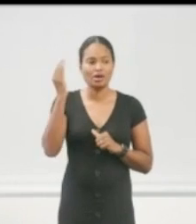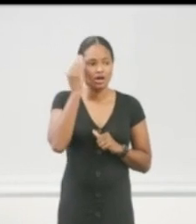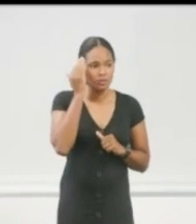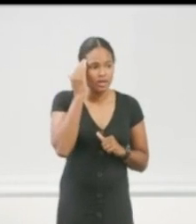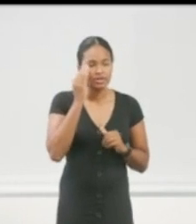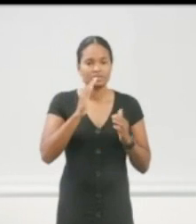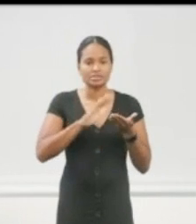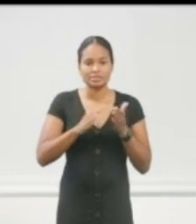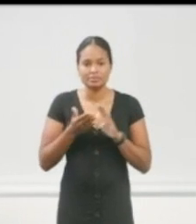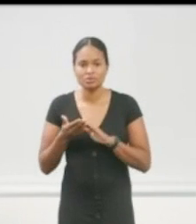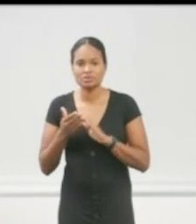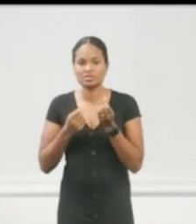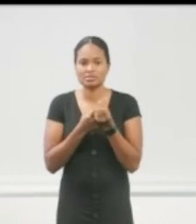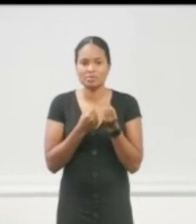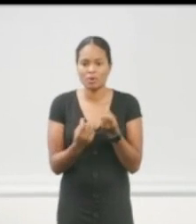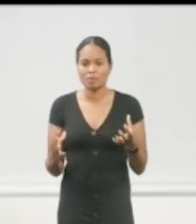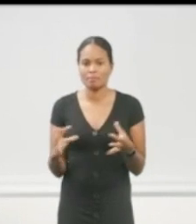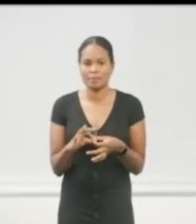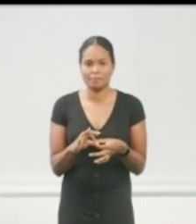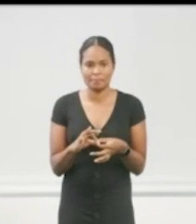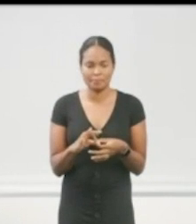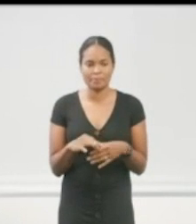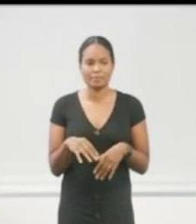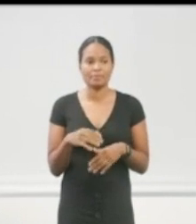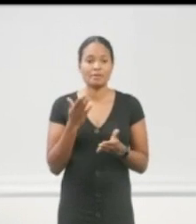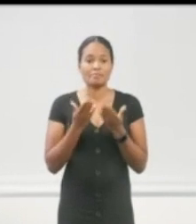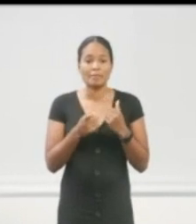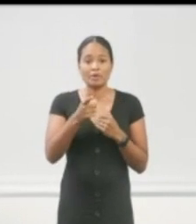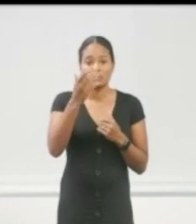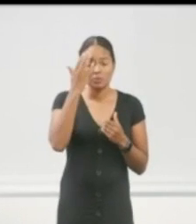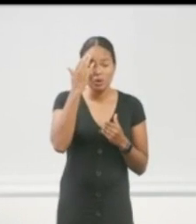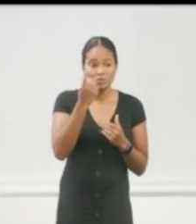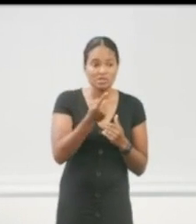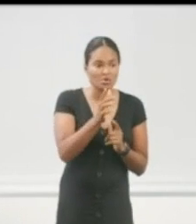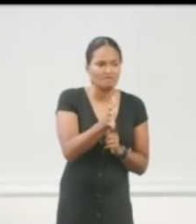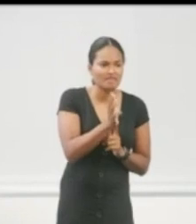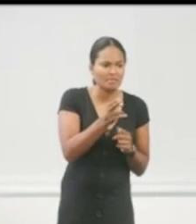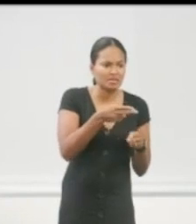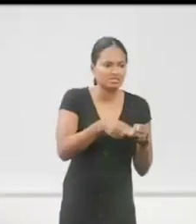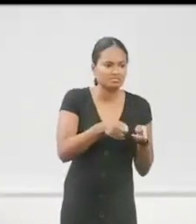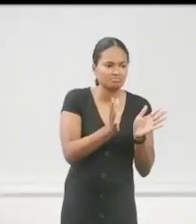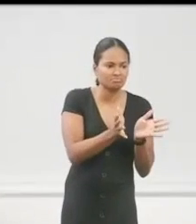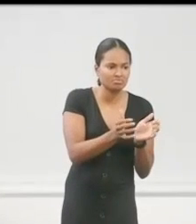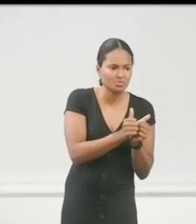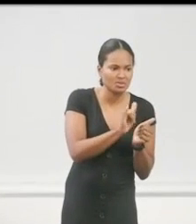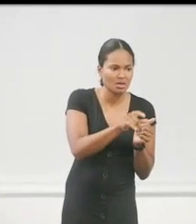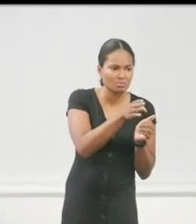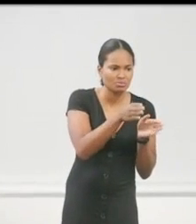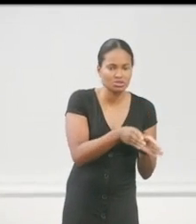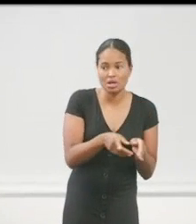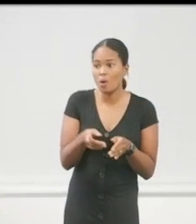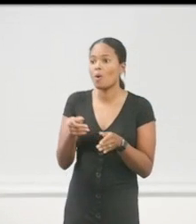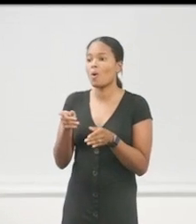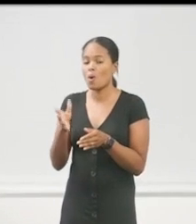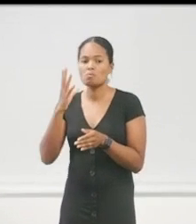support, linking together. You may know somebody five minutes. You may know somebody, you know, five years